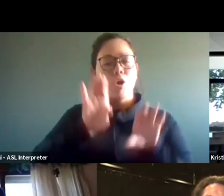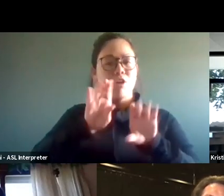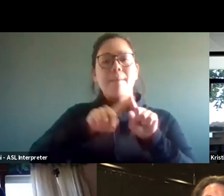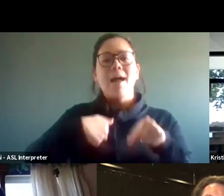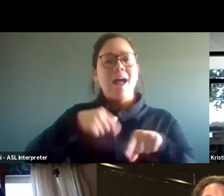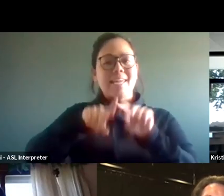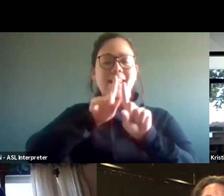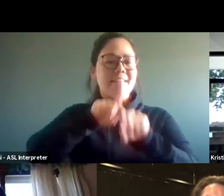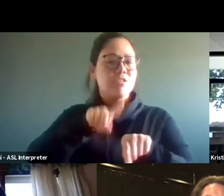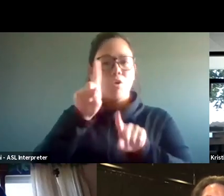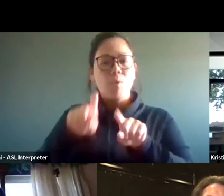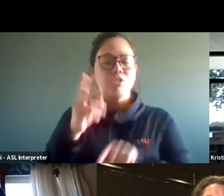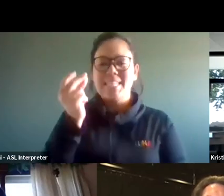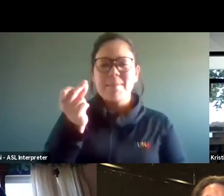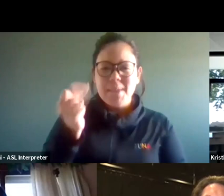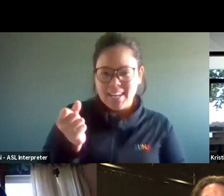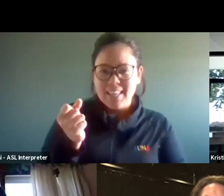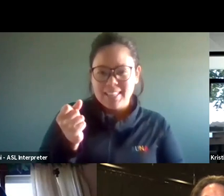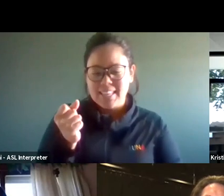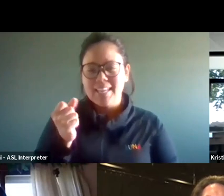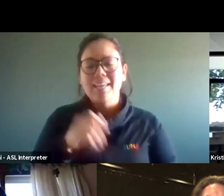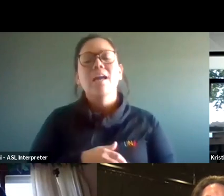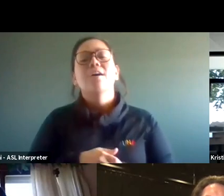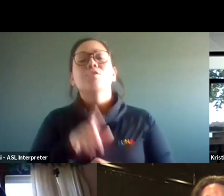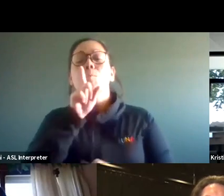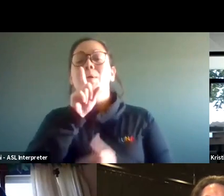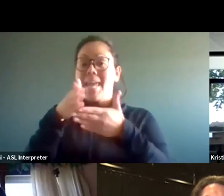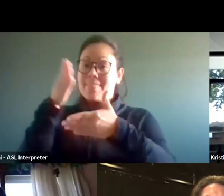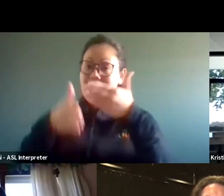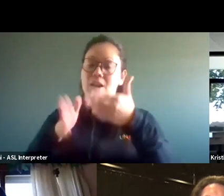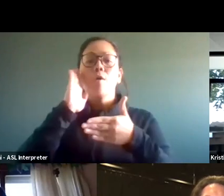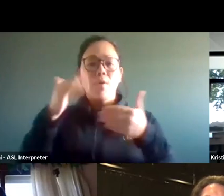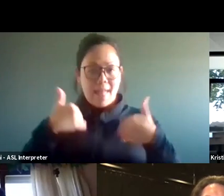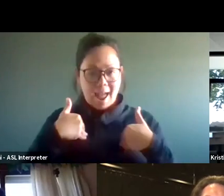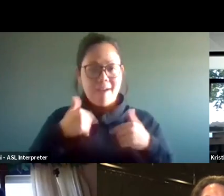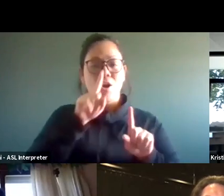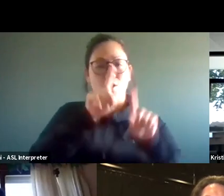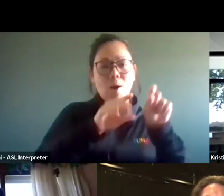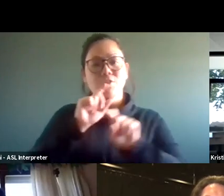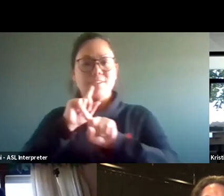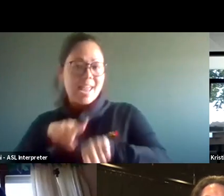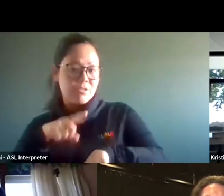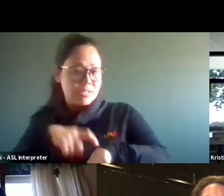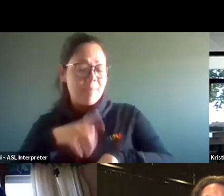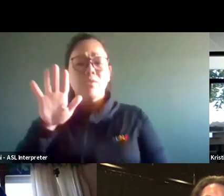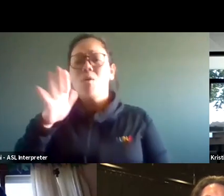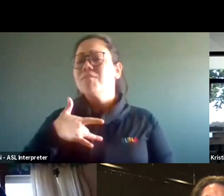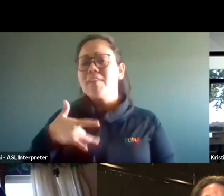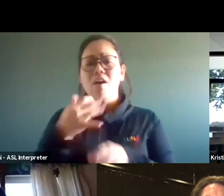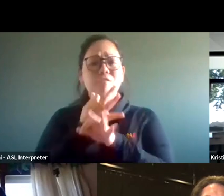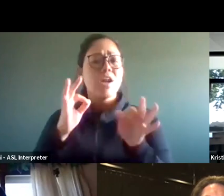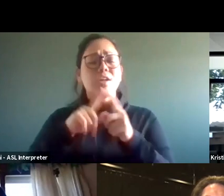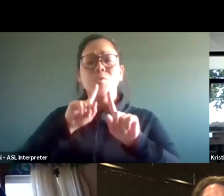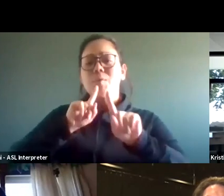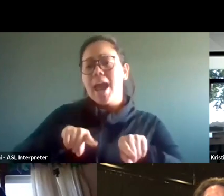questions immediately as we're talking here. At the end, there will be a Q&A time, so please feel free to enter